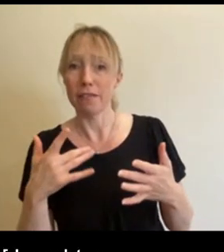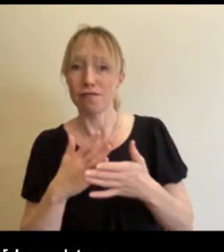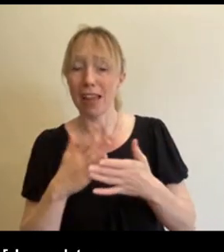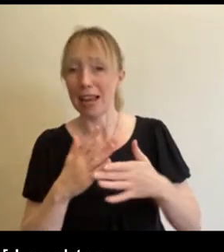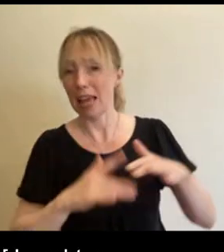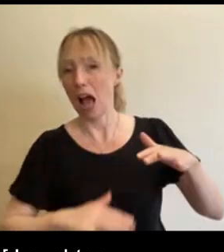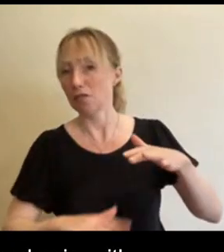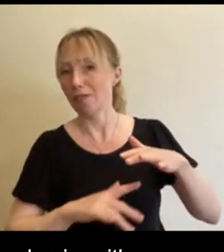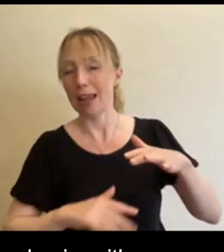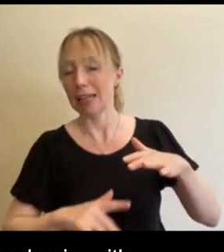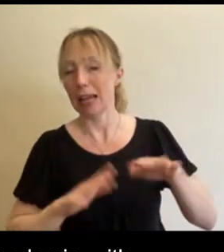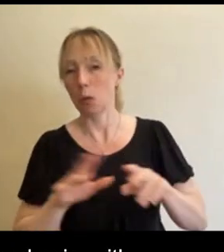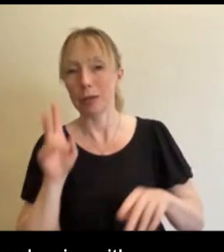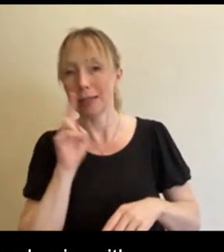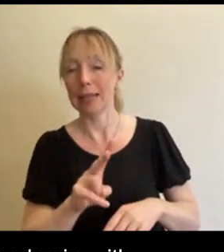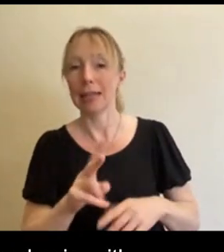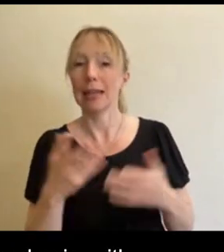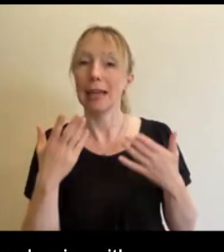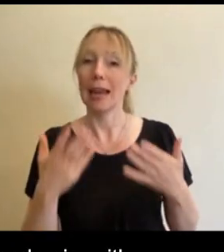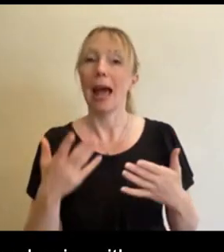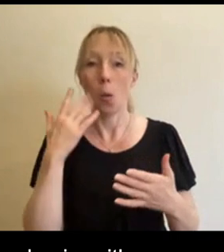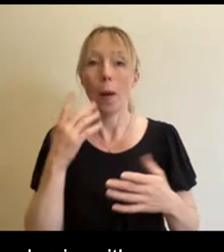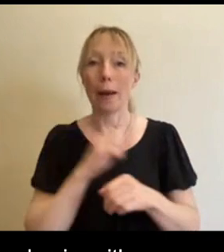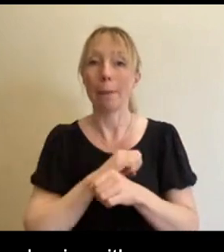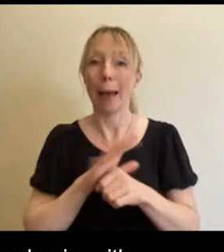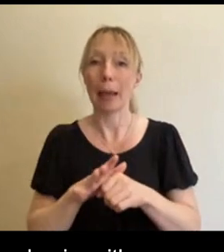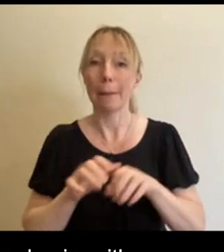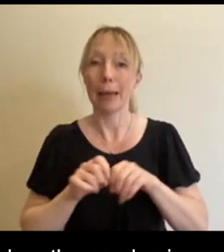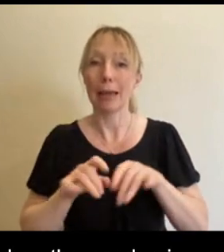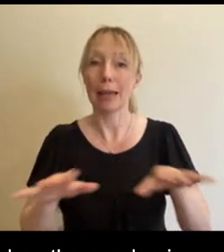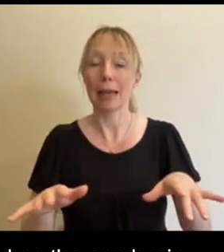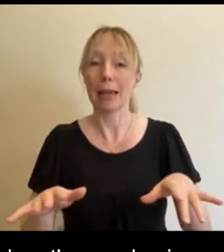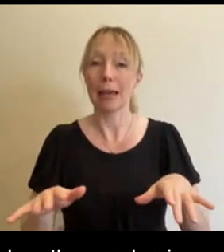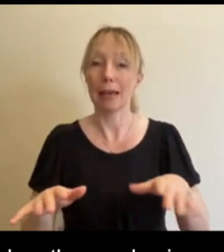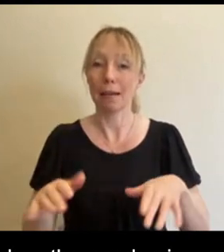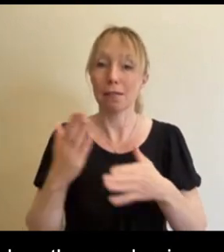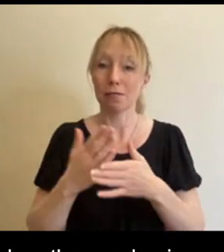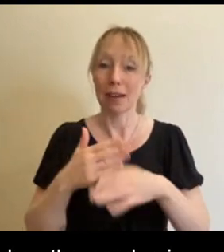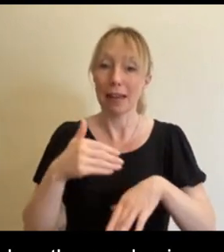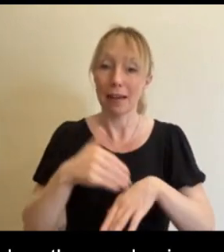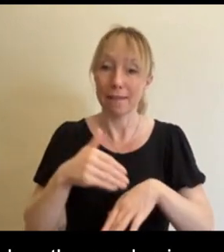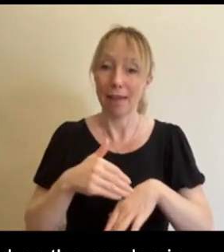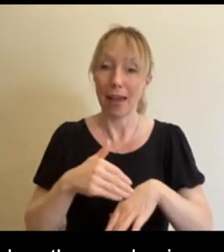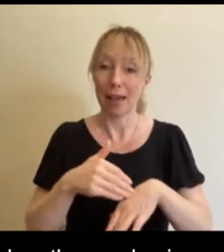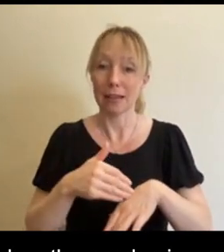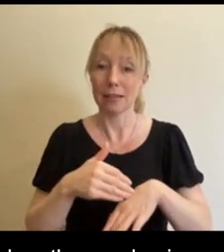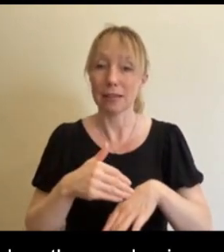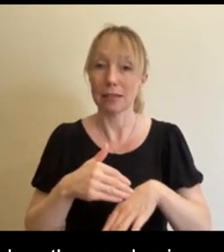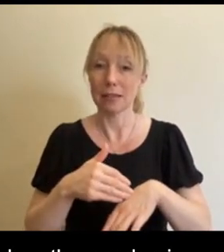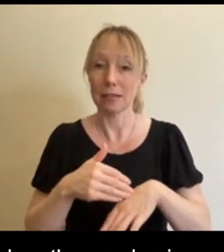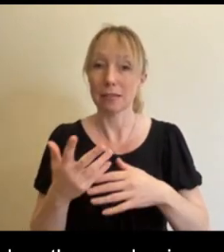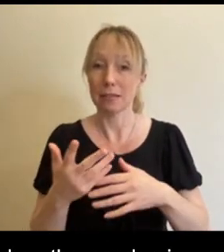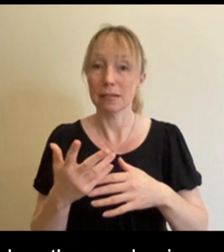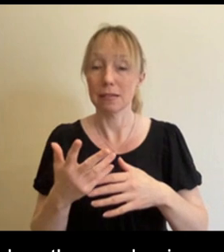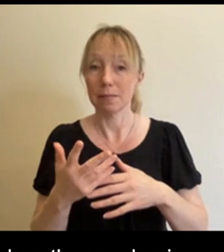And now when the pandemic hits us, it affects them. So, yeah, that's